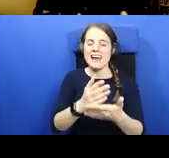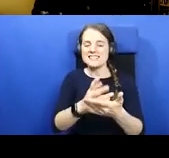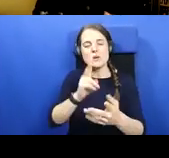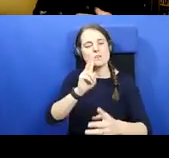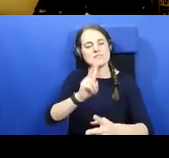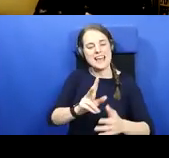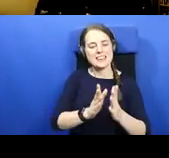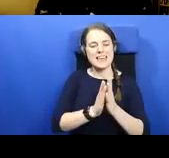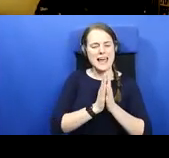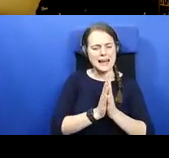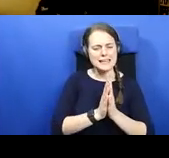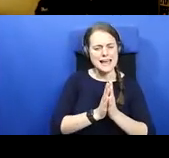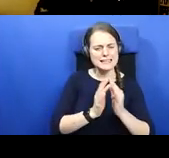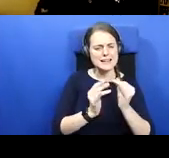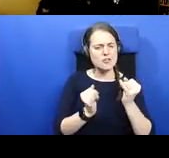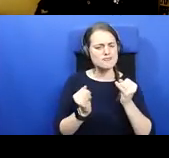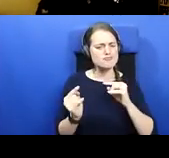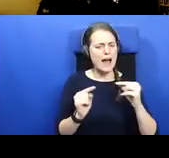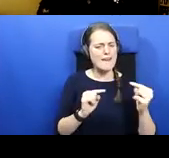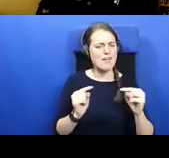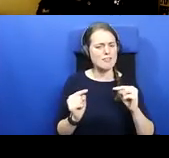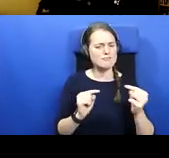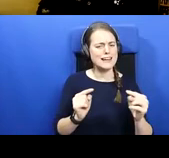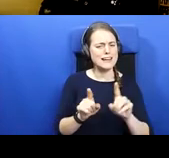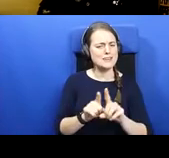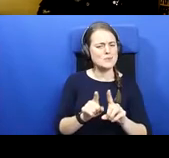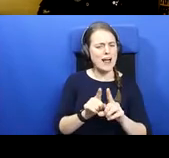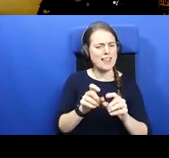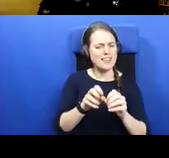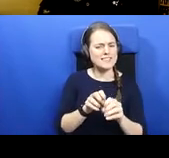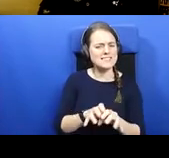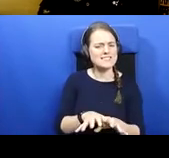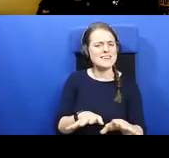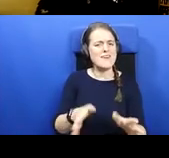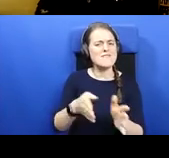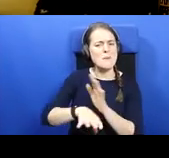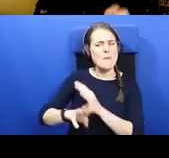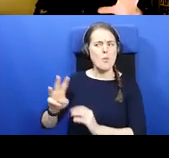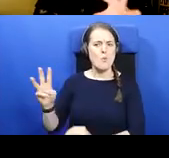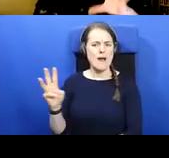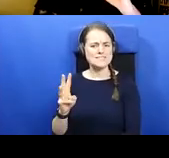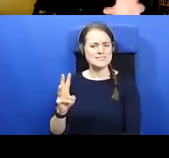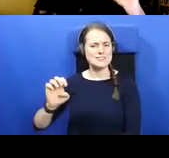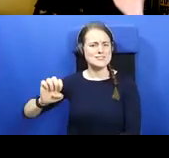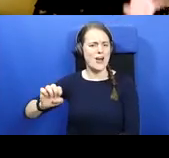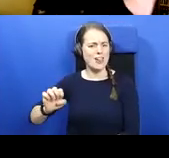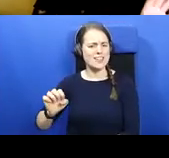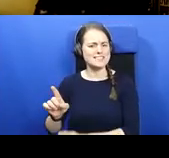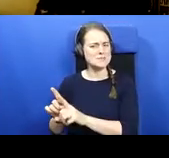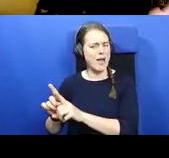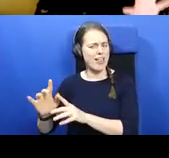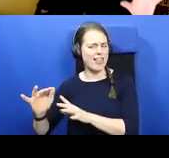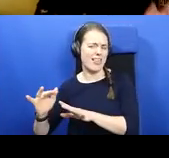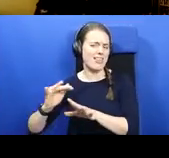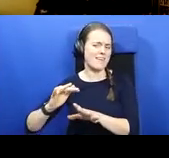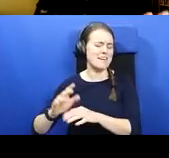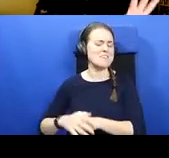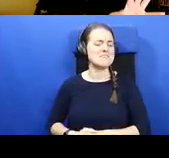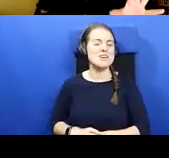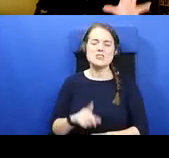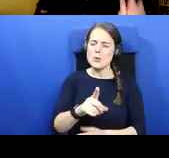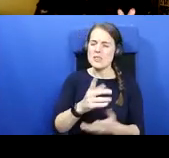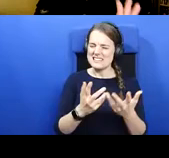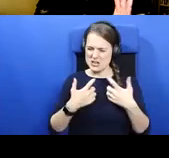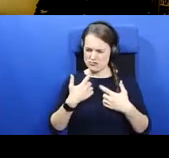rivalry, which is also maybe playing out in Western Scotland as well. So there's something really interesting going